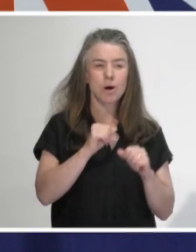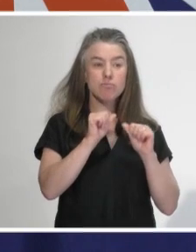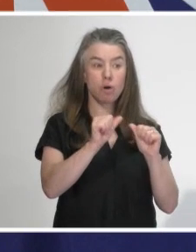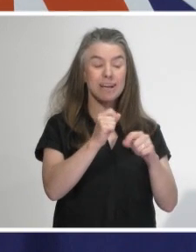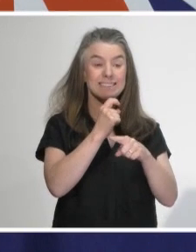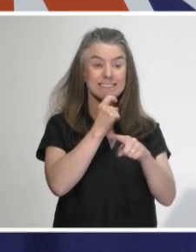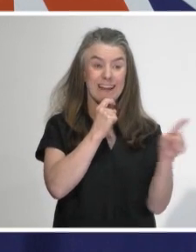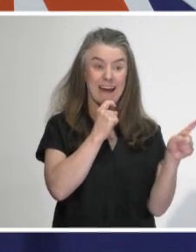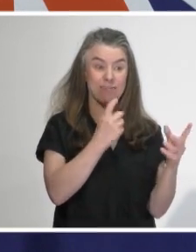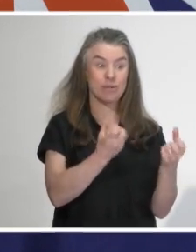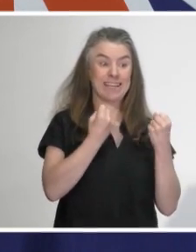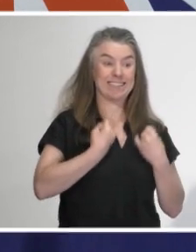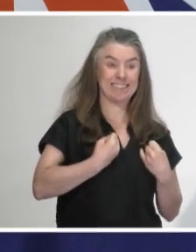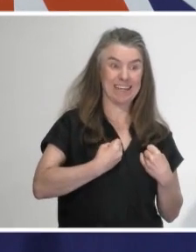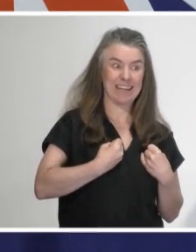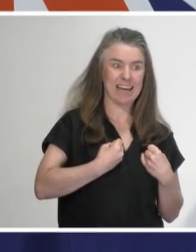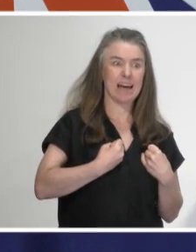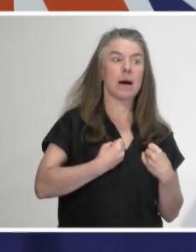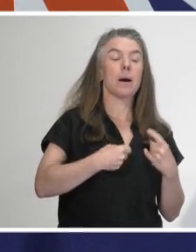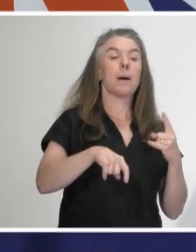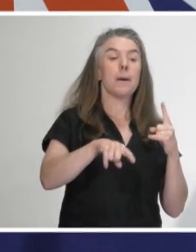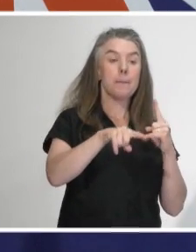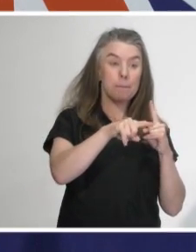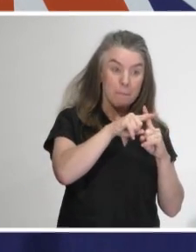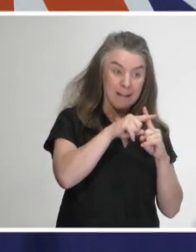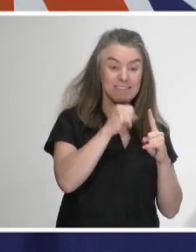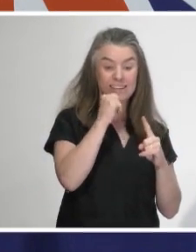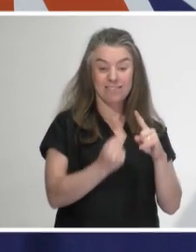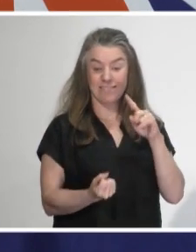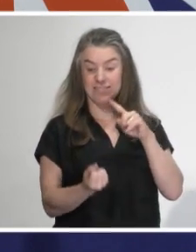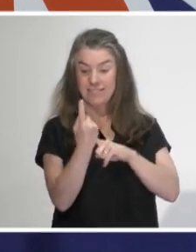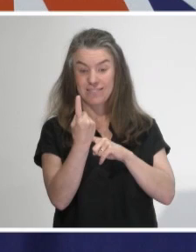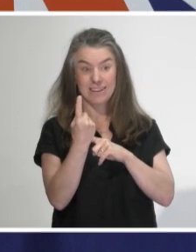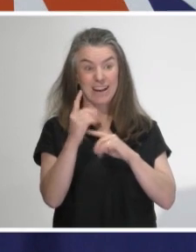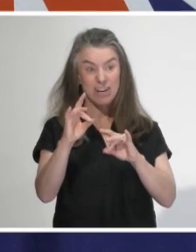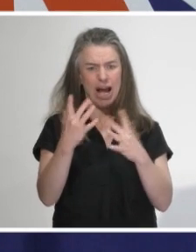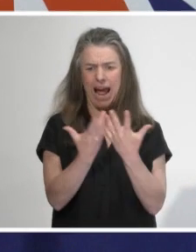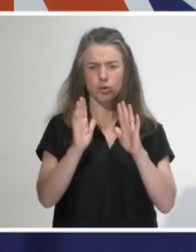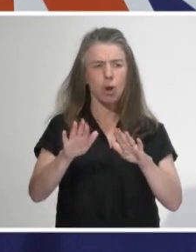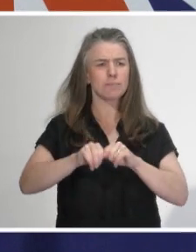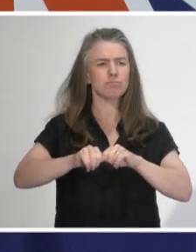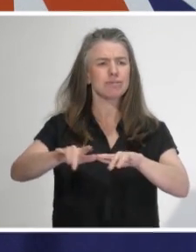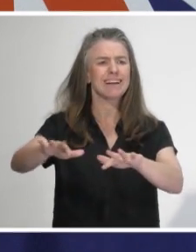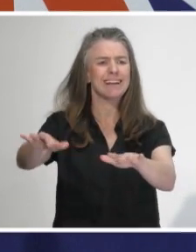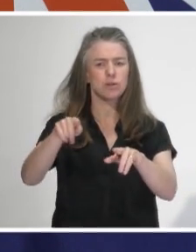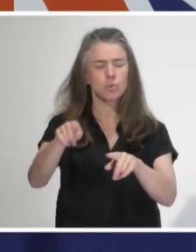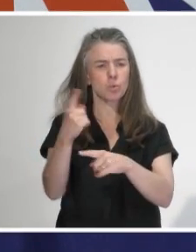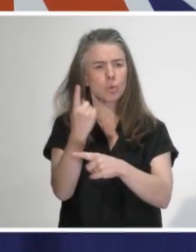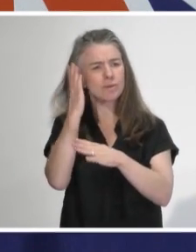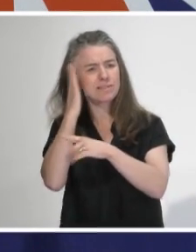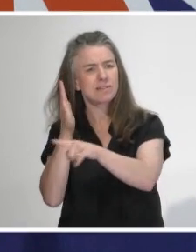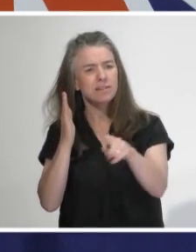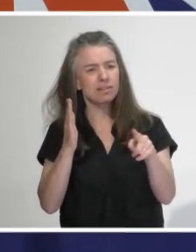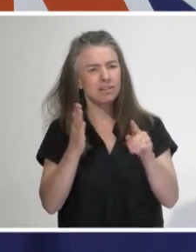any infection in the first place. It's then what happens once there is an infection to prevent further spread, both to residents and staff.